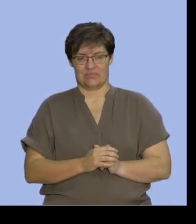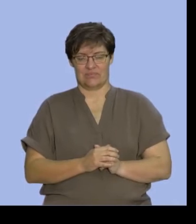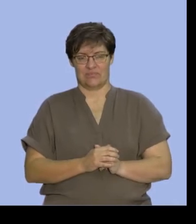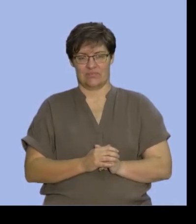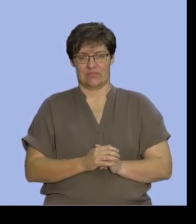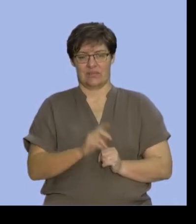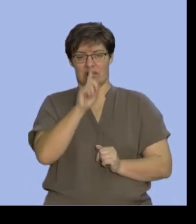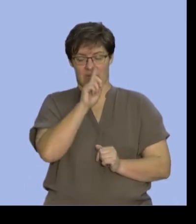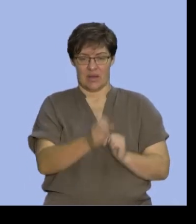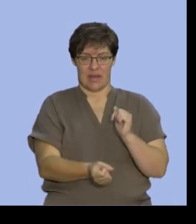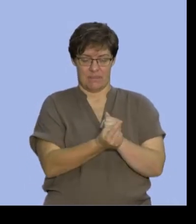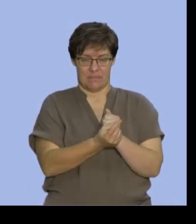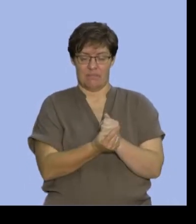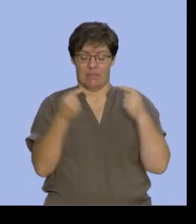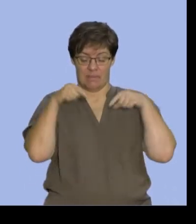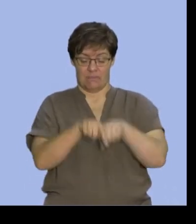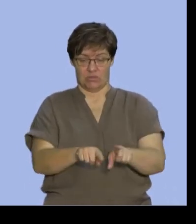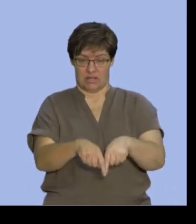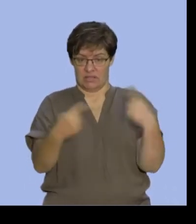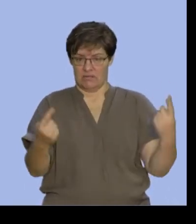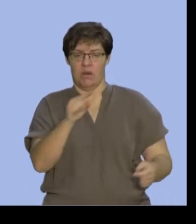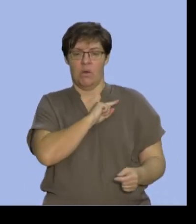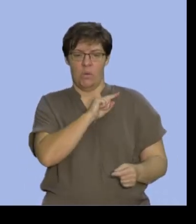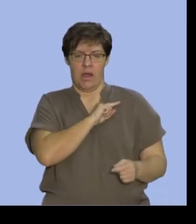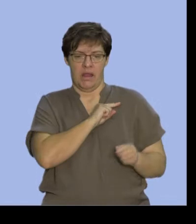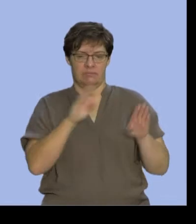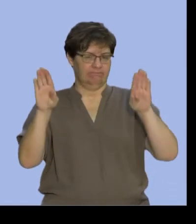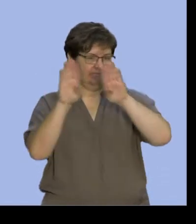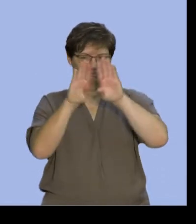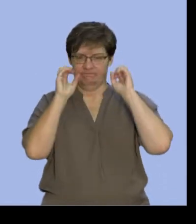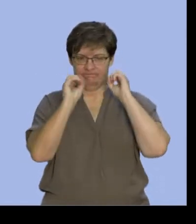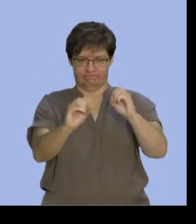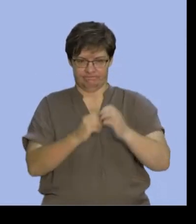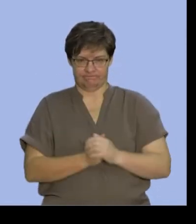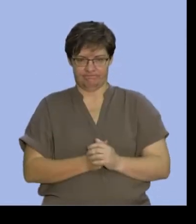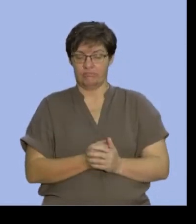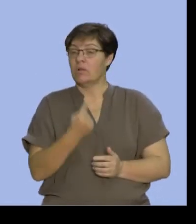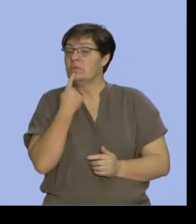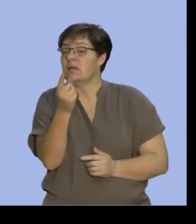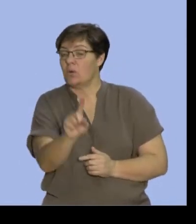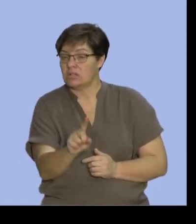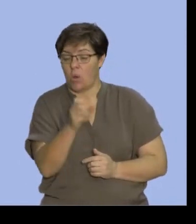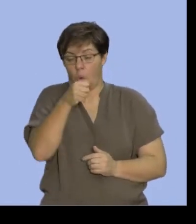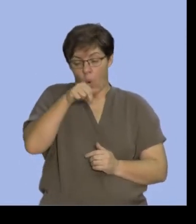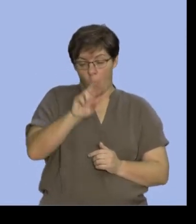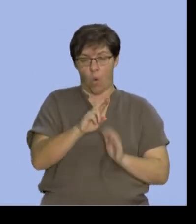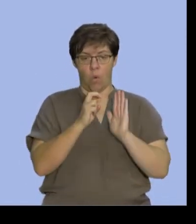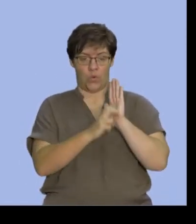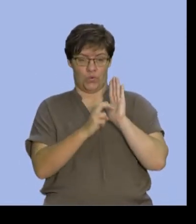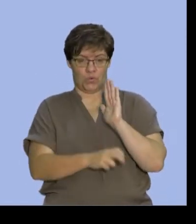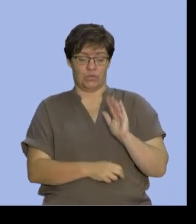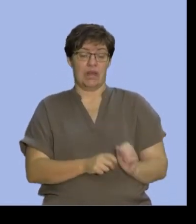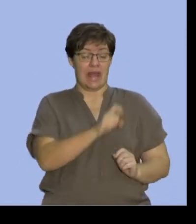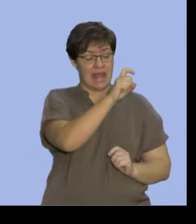those events are mutually exclusive because there's no intersection. And we can say the all rule. X